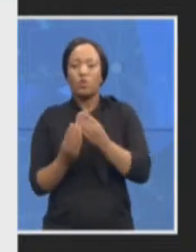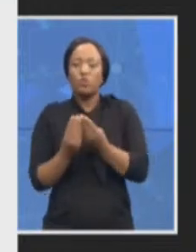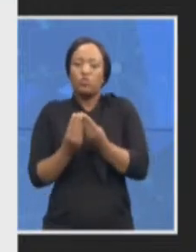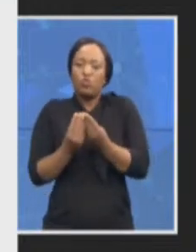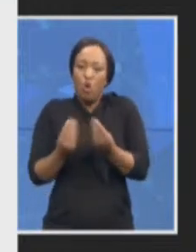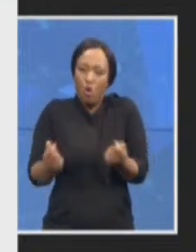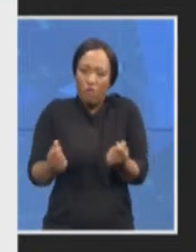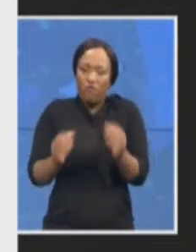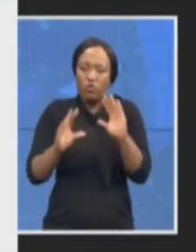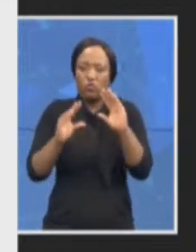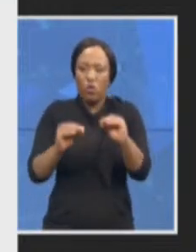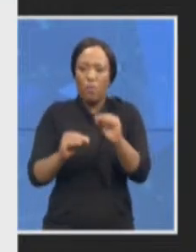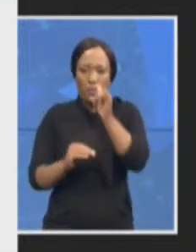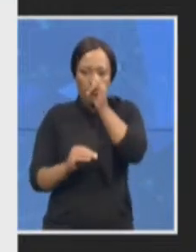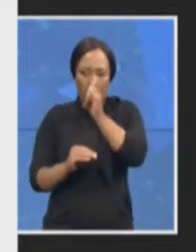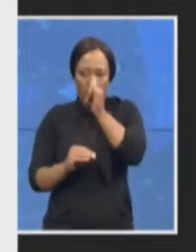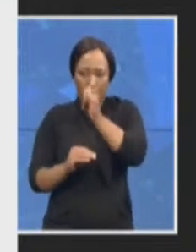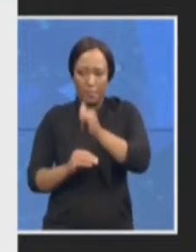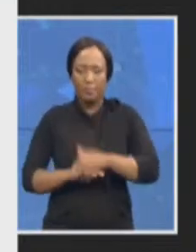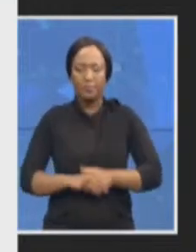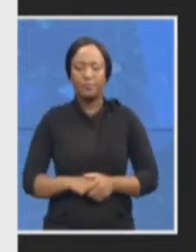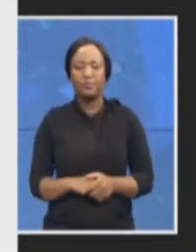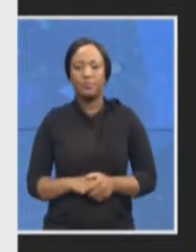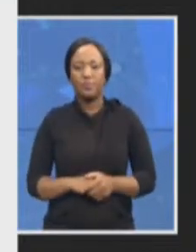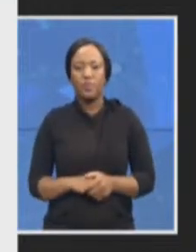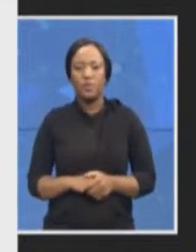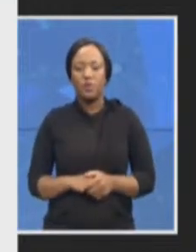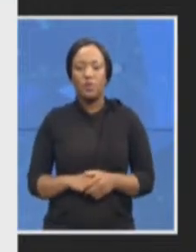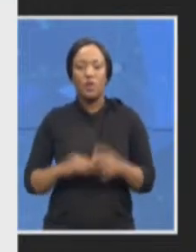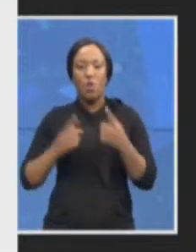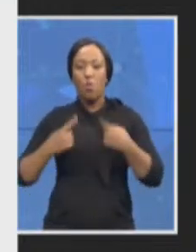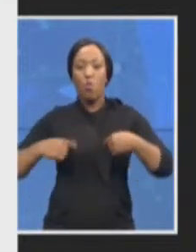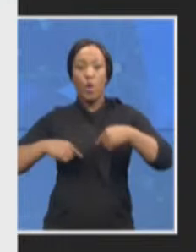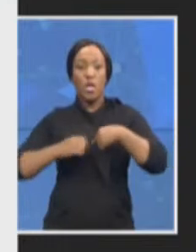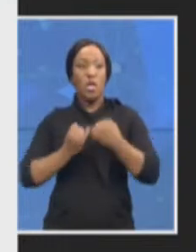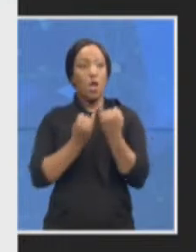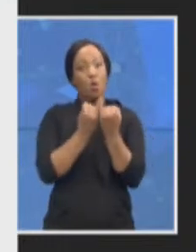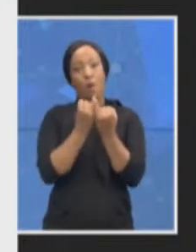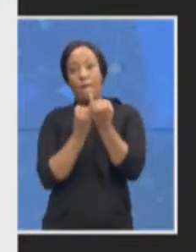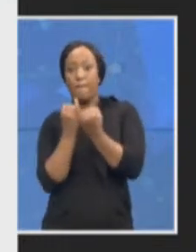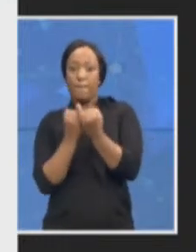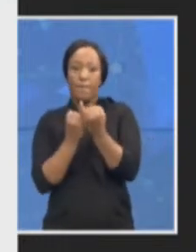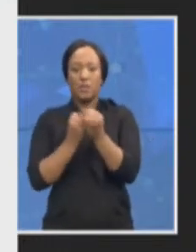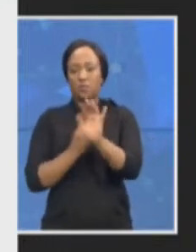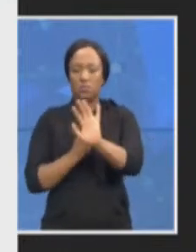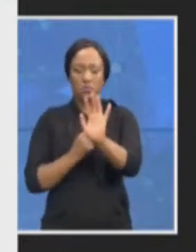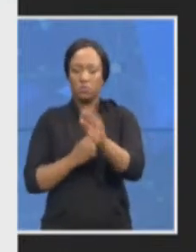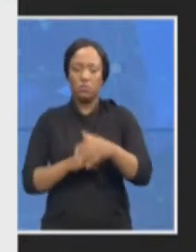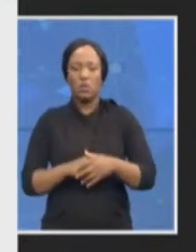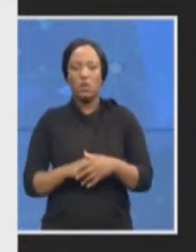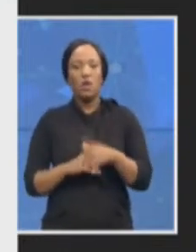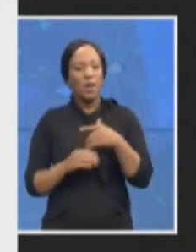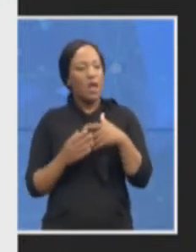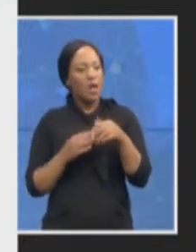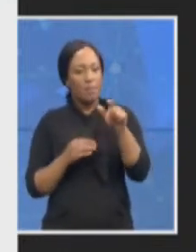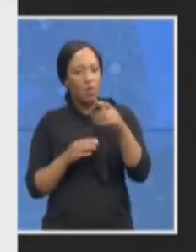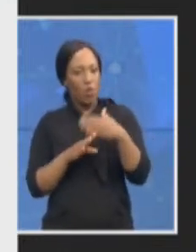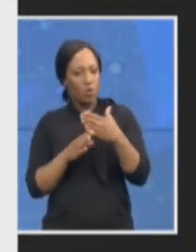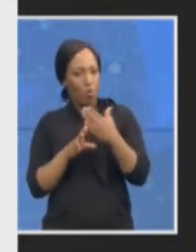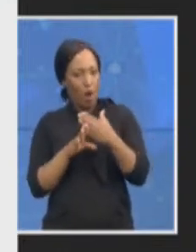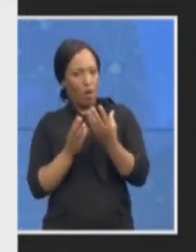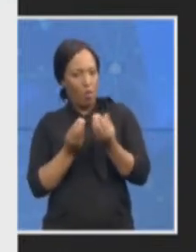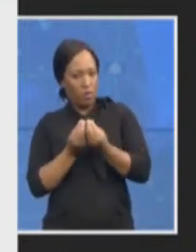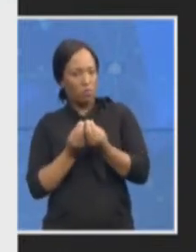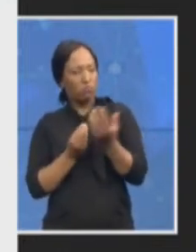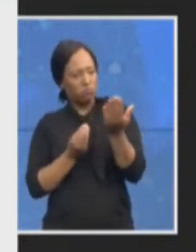we are not in a competition with anybody but we welcome everybody to work with us to solve this very difficult